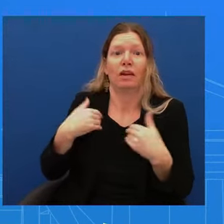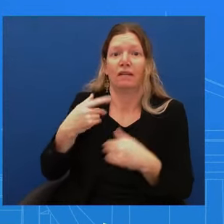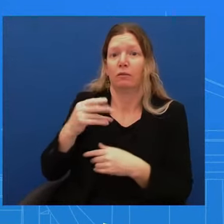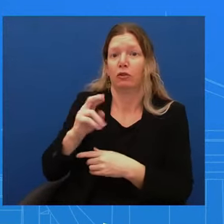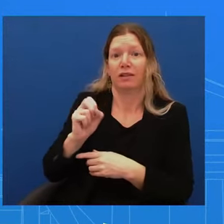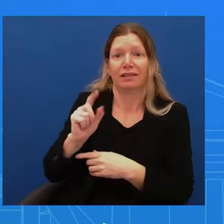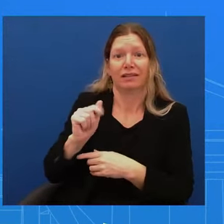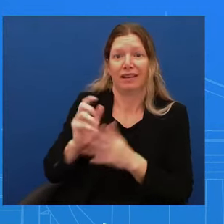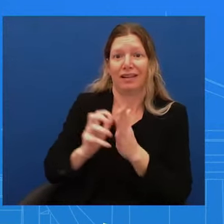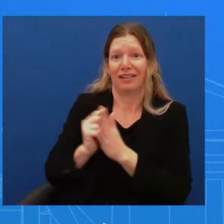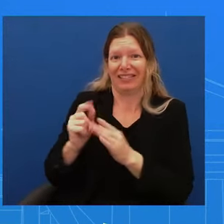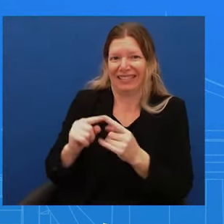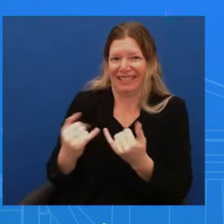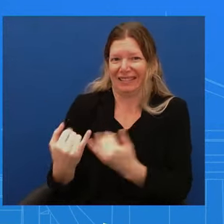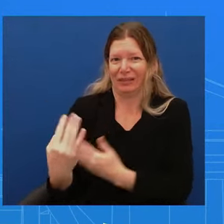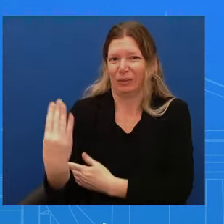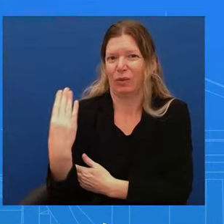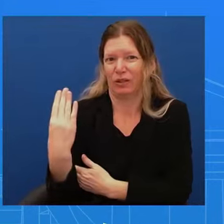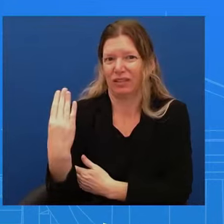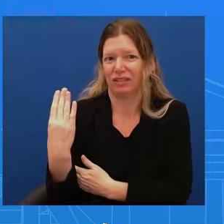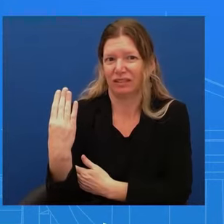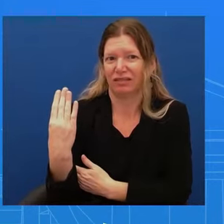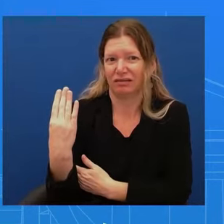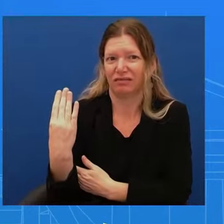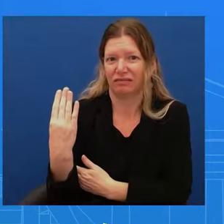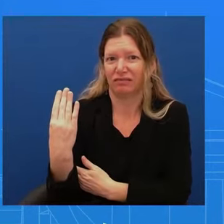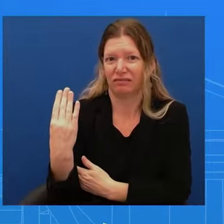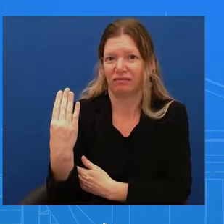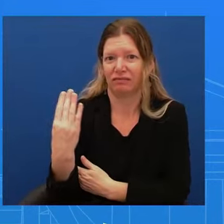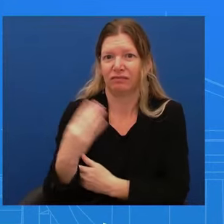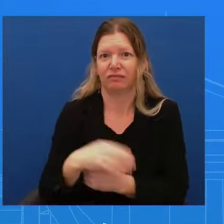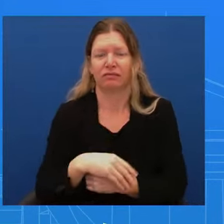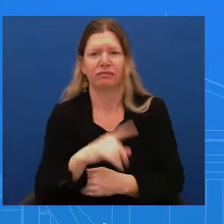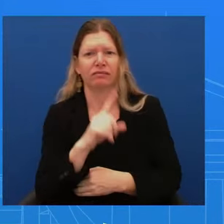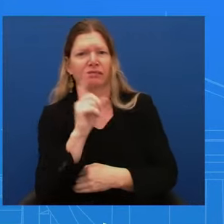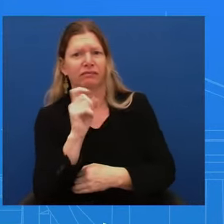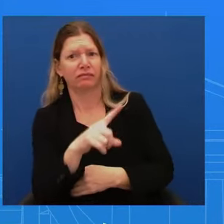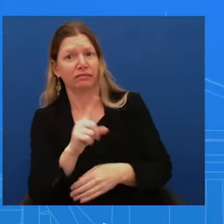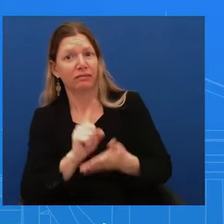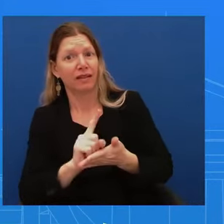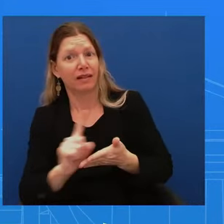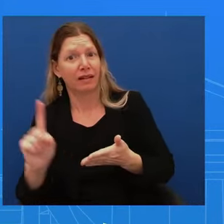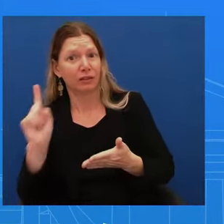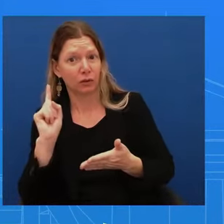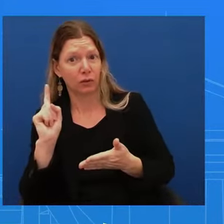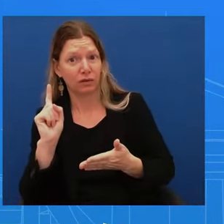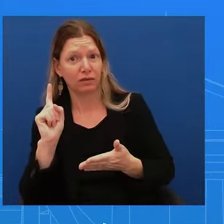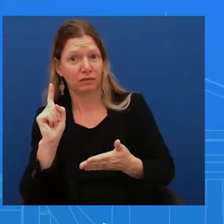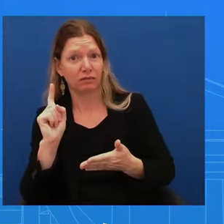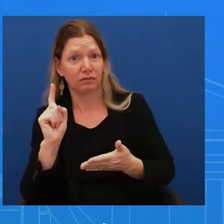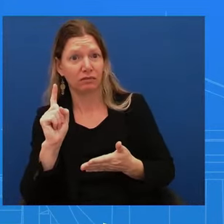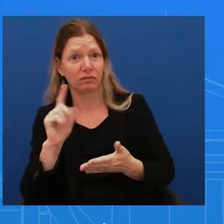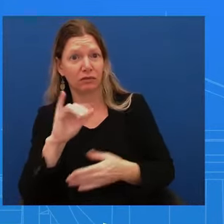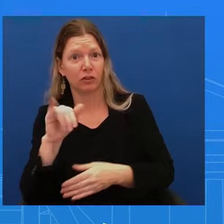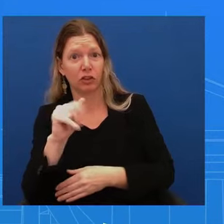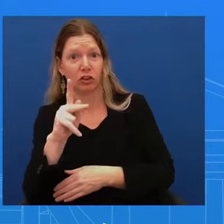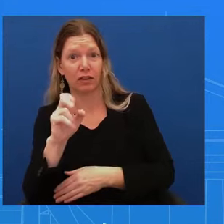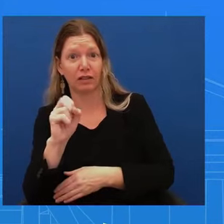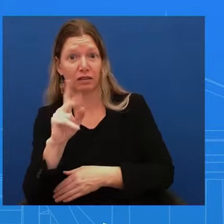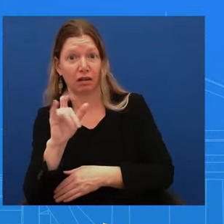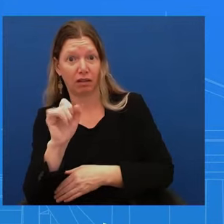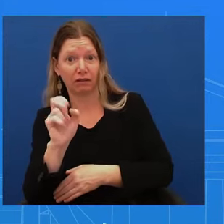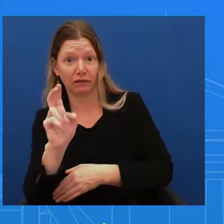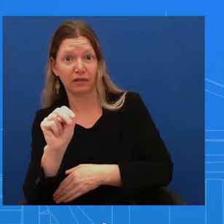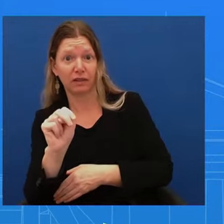Last week, we learned that Jake Sullivan, I believe, found out about the fact that Secretary Austin was